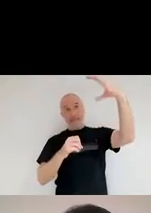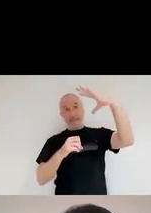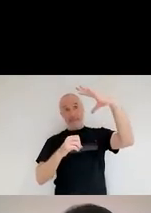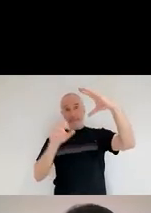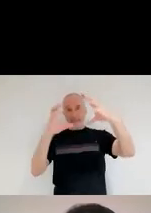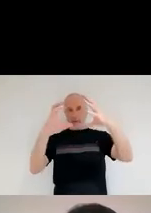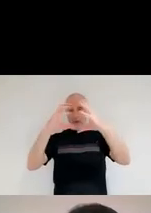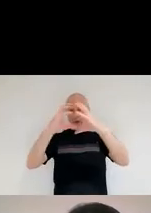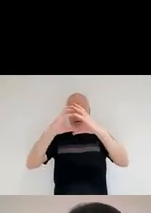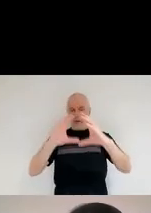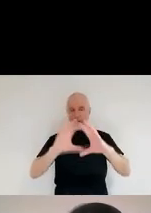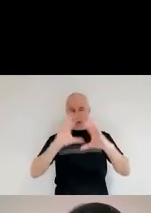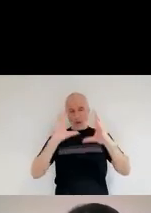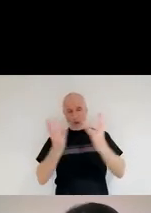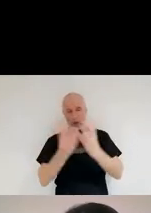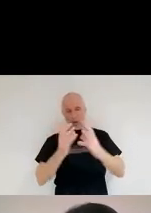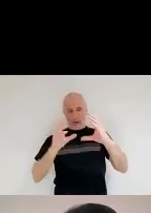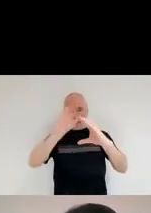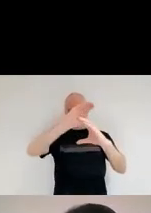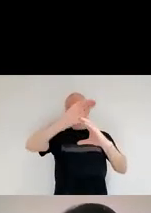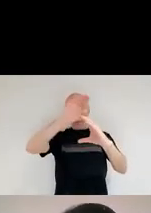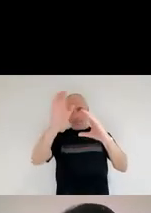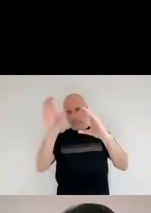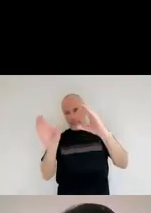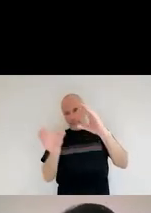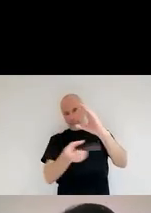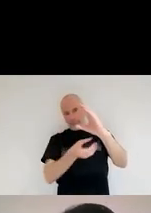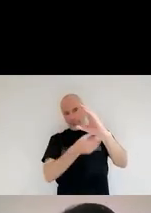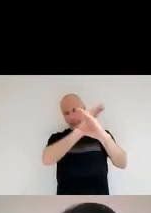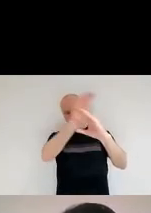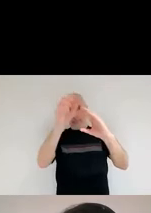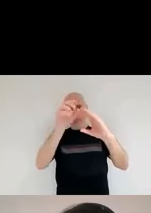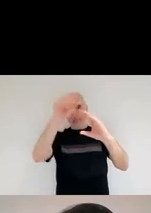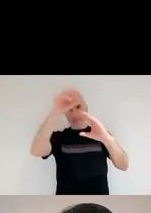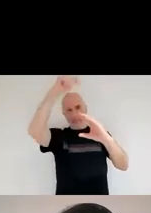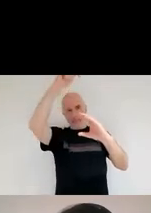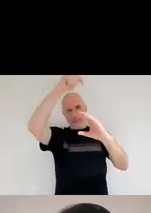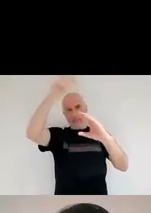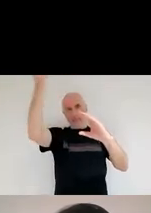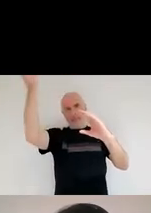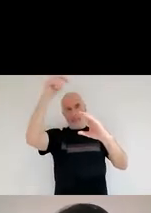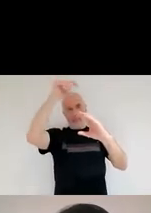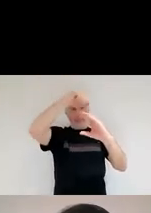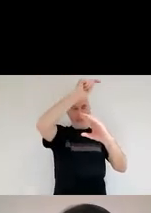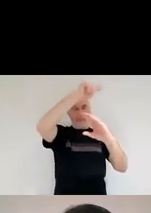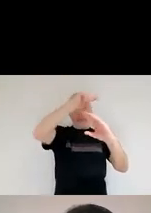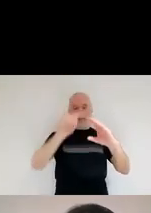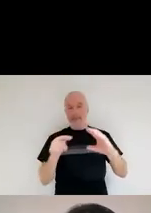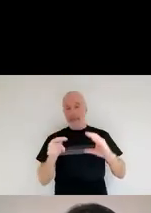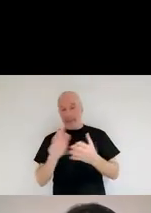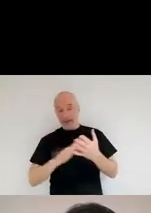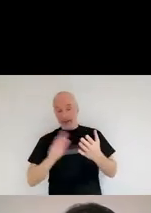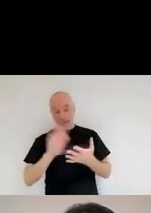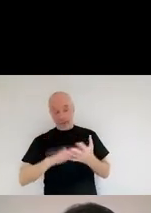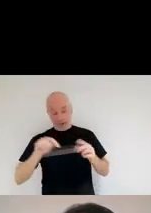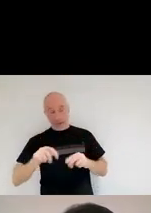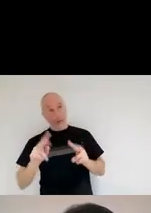which makes it very, very hard to observe those things from the earth on the ground.